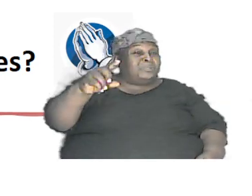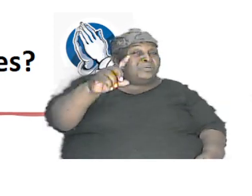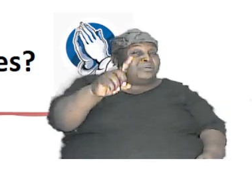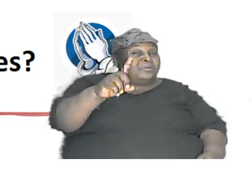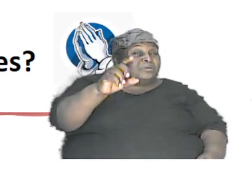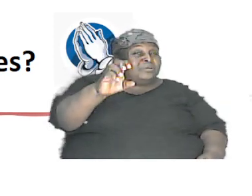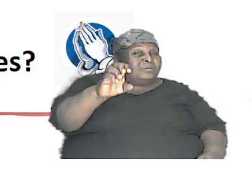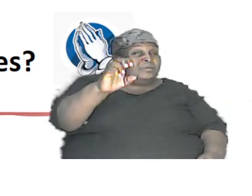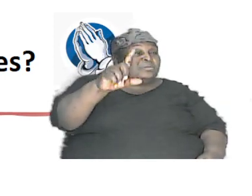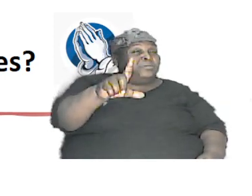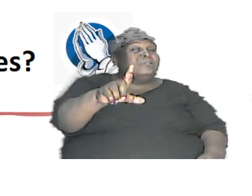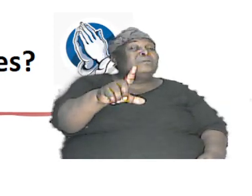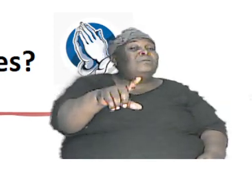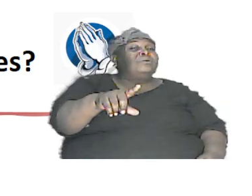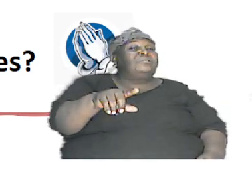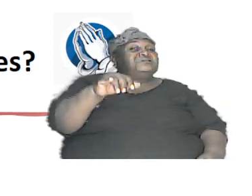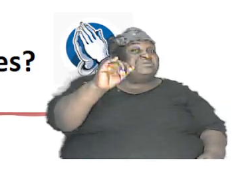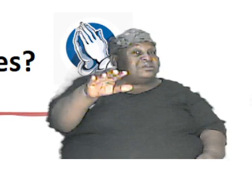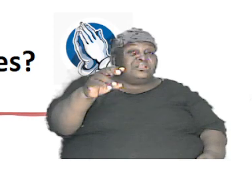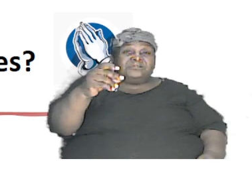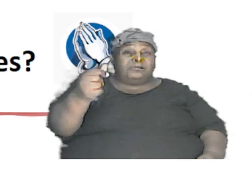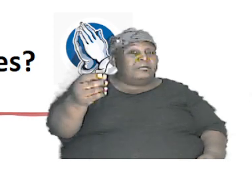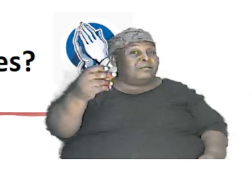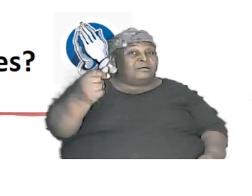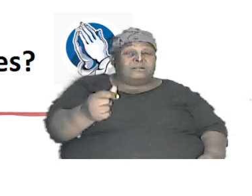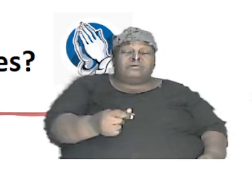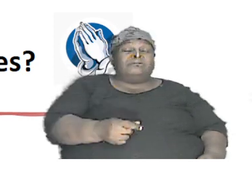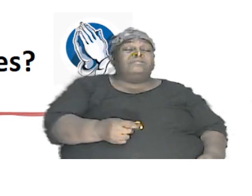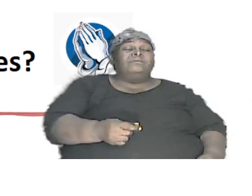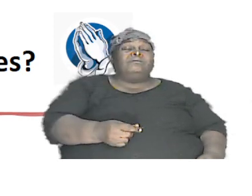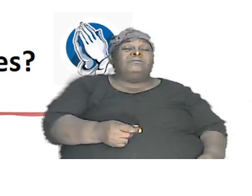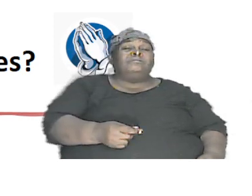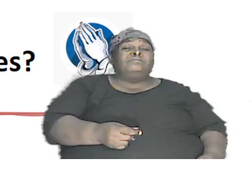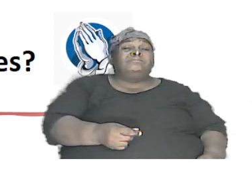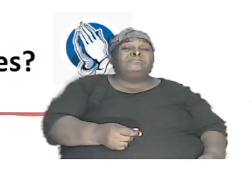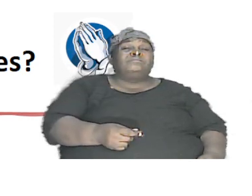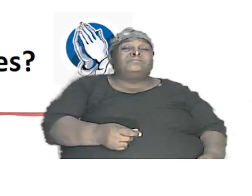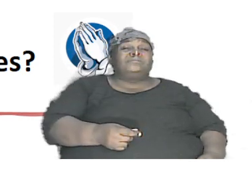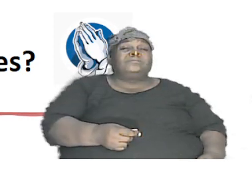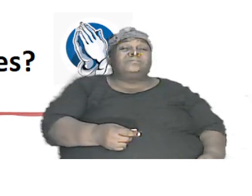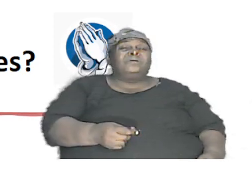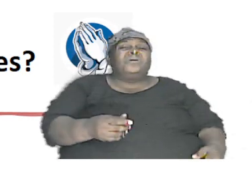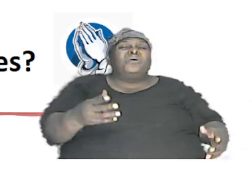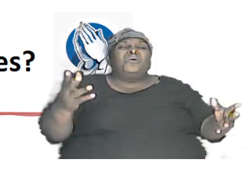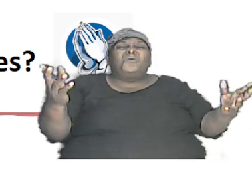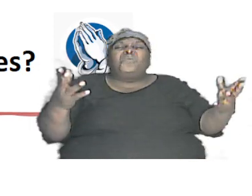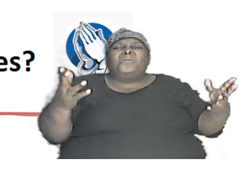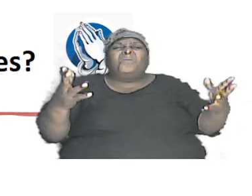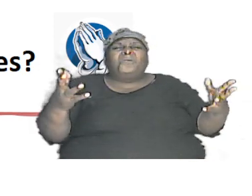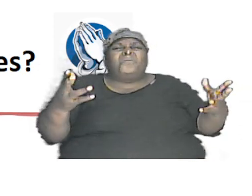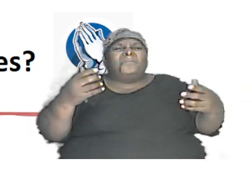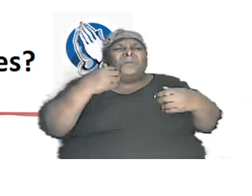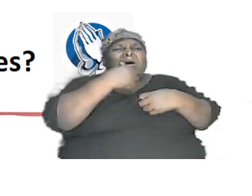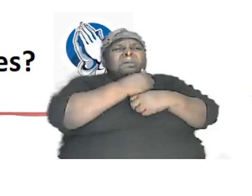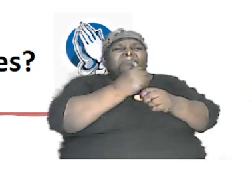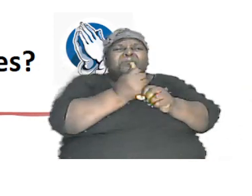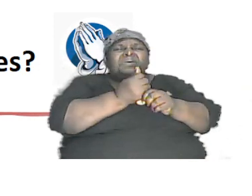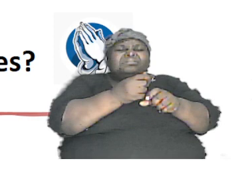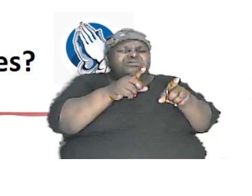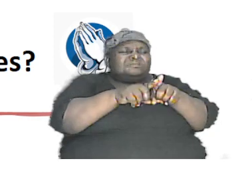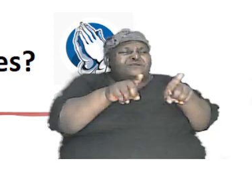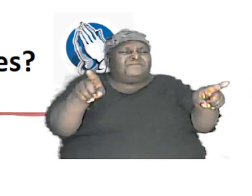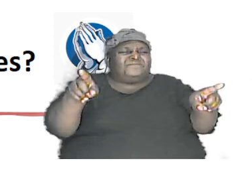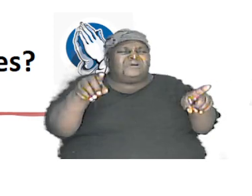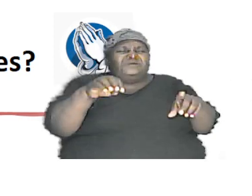but look at the difference in their looks all looking different but they are still dogs what causes that difference in look